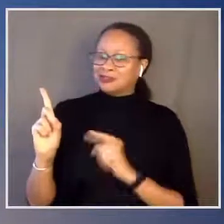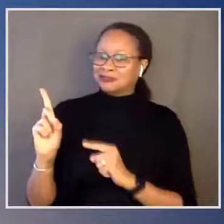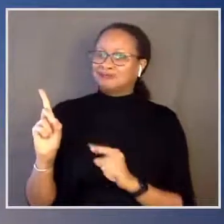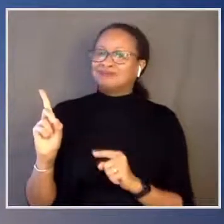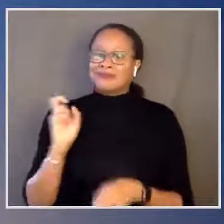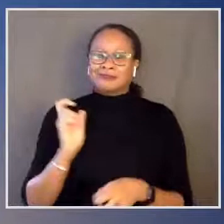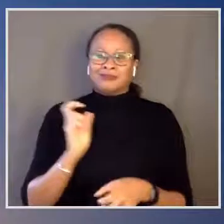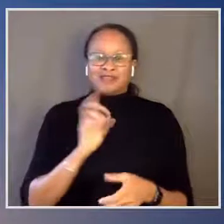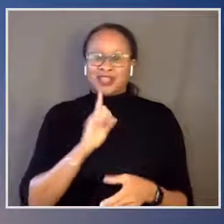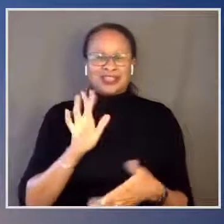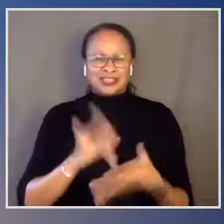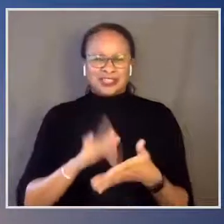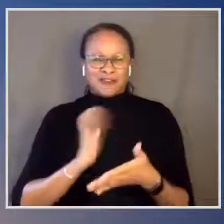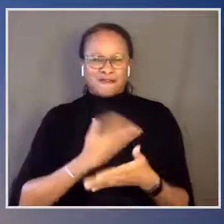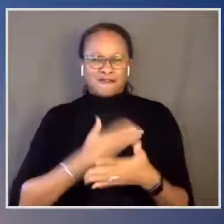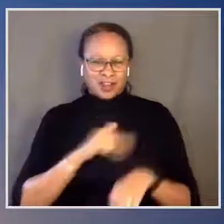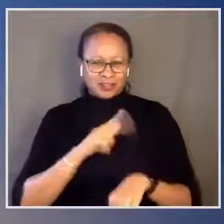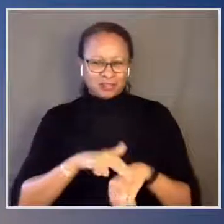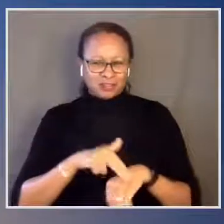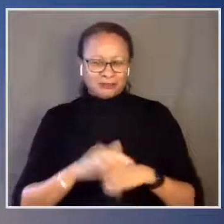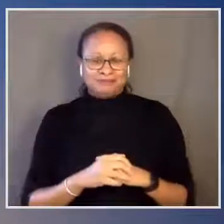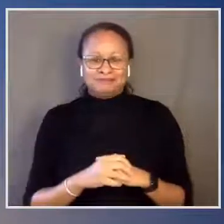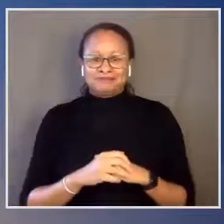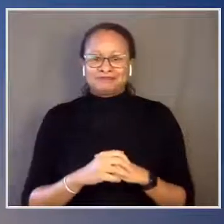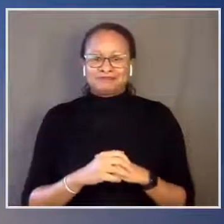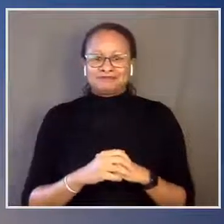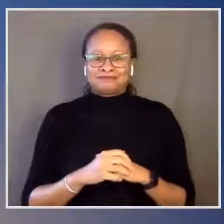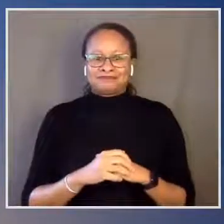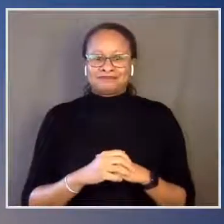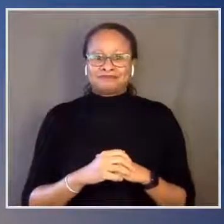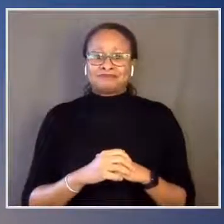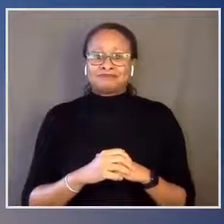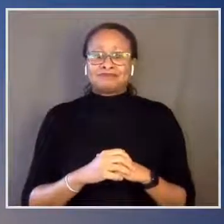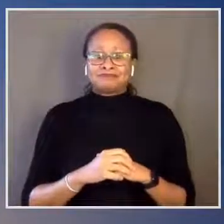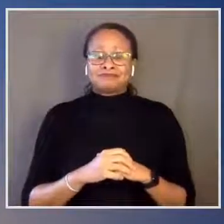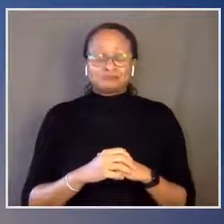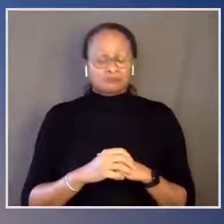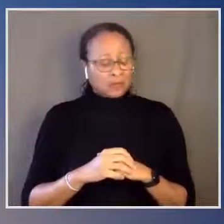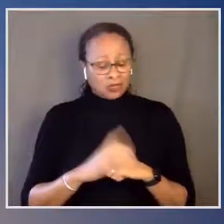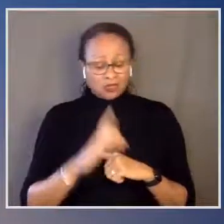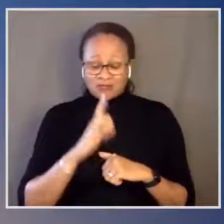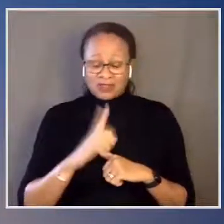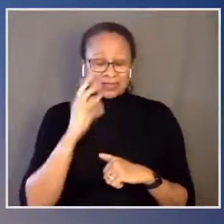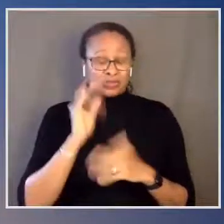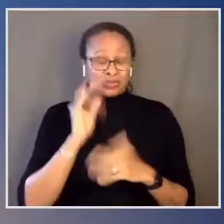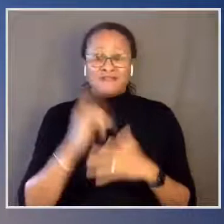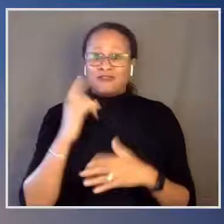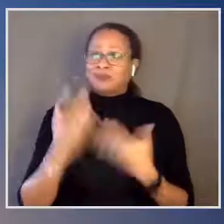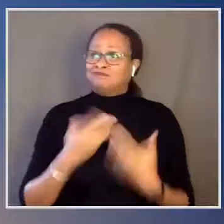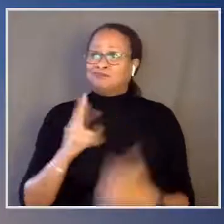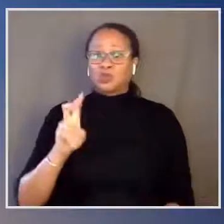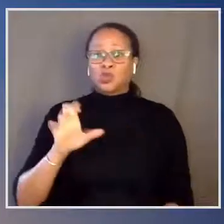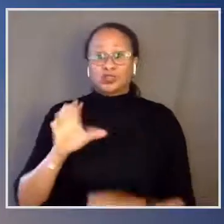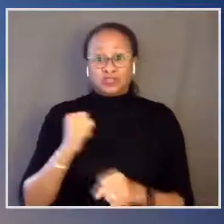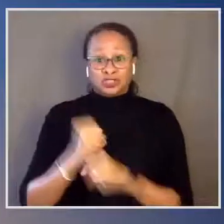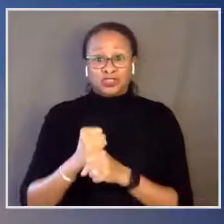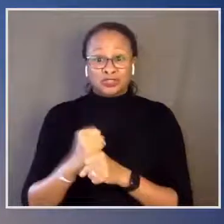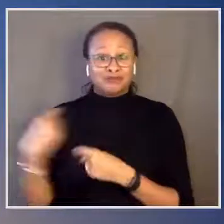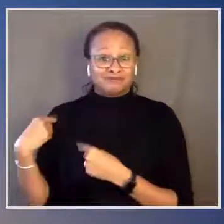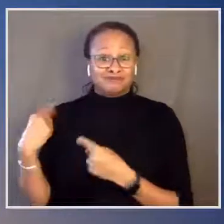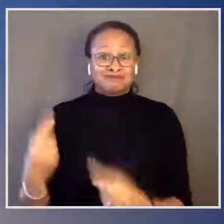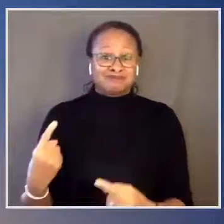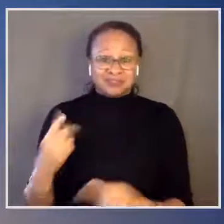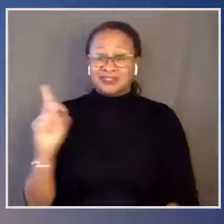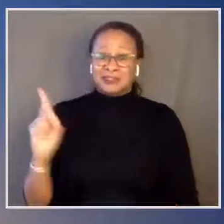of this nation. It just has been the heartbeat of this nation for two centuries. And even in the face of